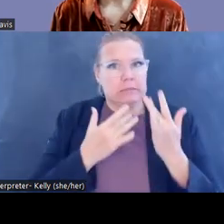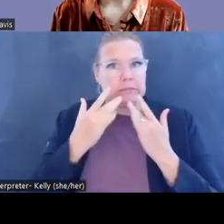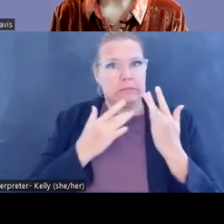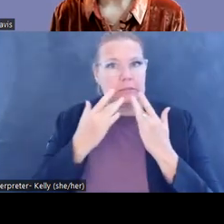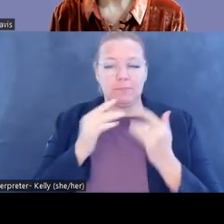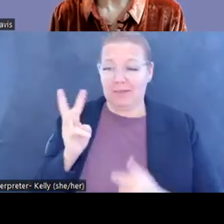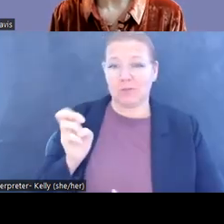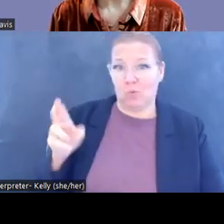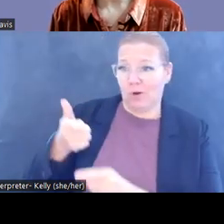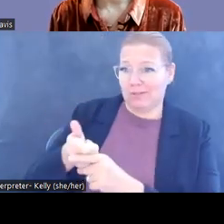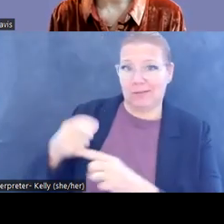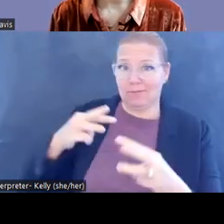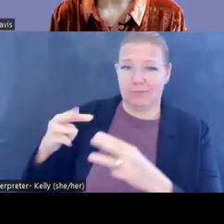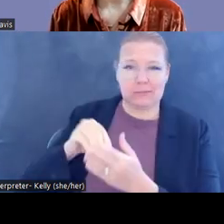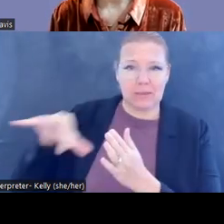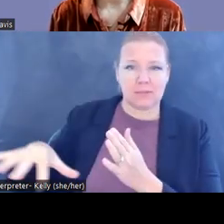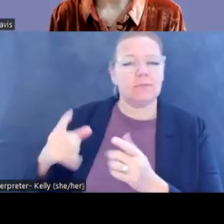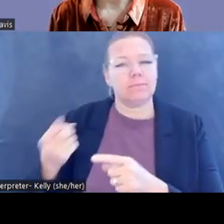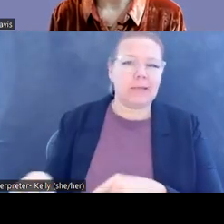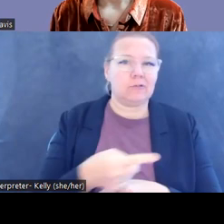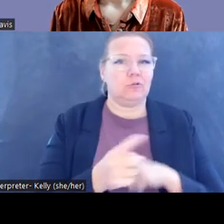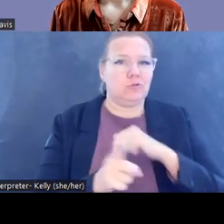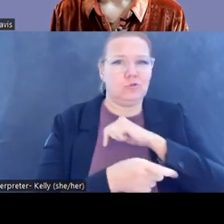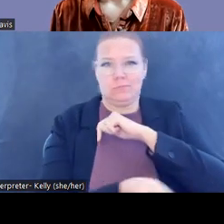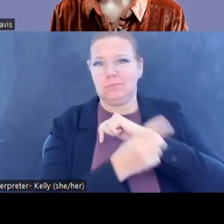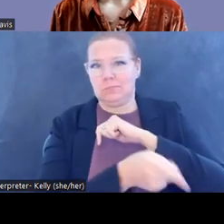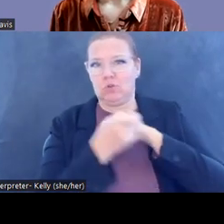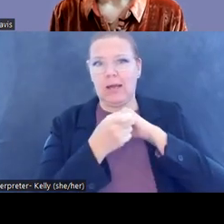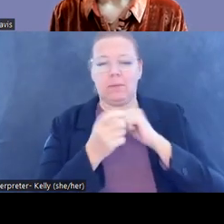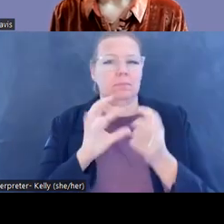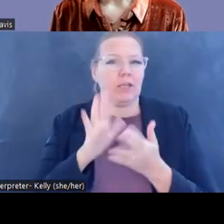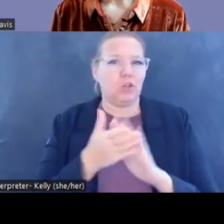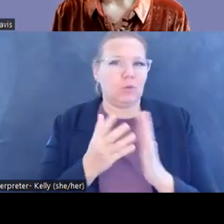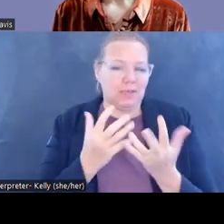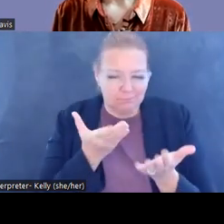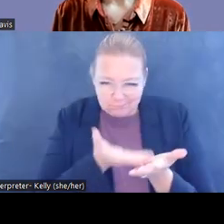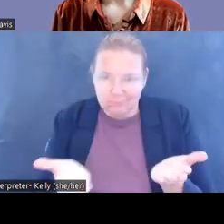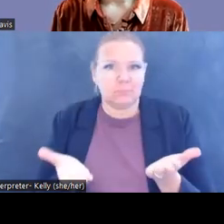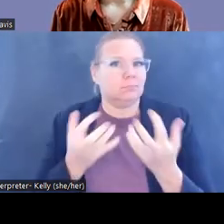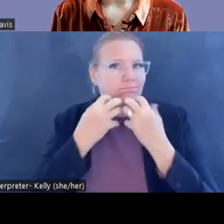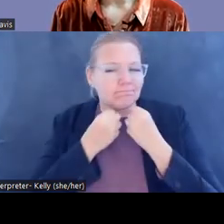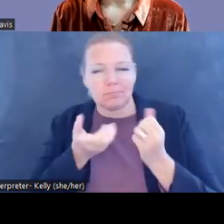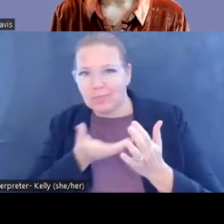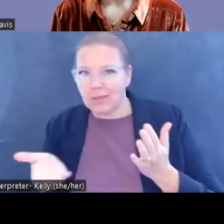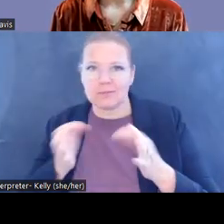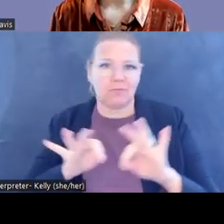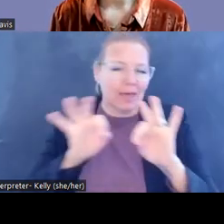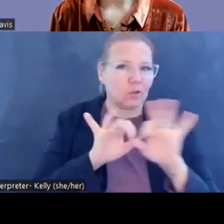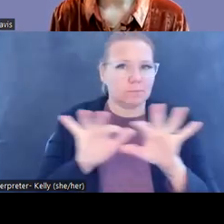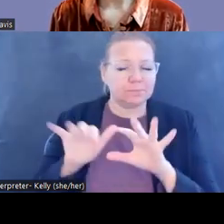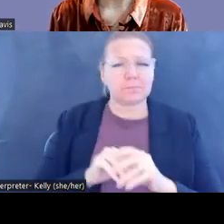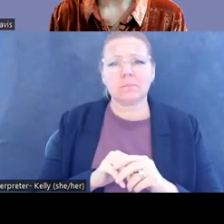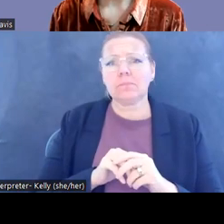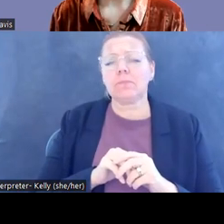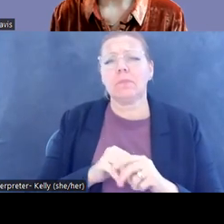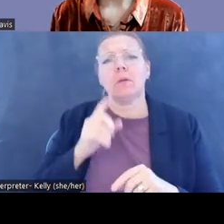expensive business, they turned to crime, including antiquities. And likewise, that even when the party as a whole may have forbid such